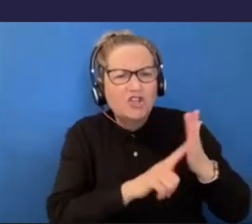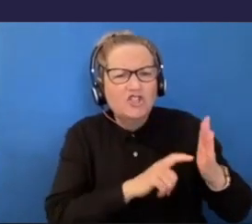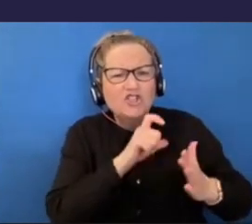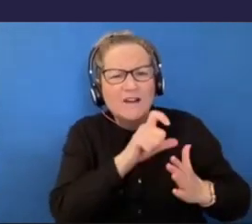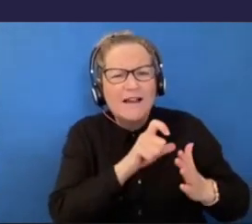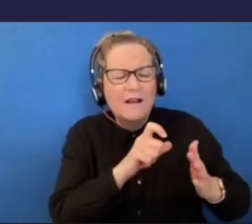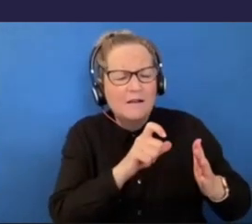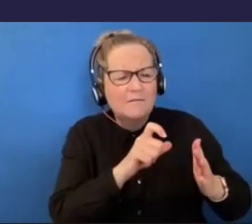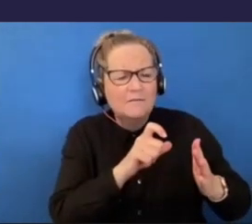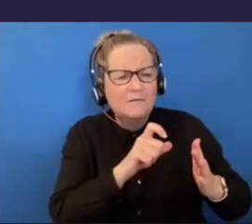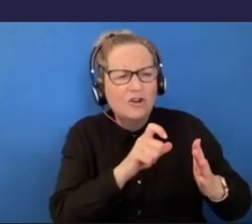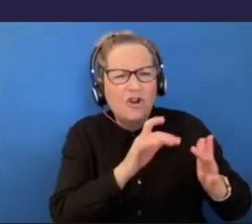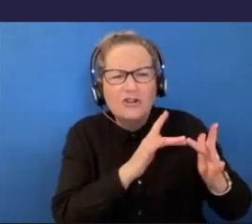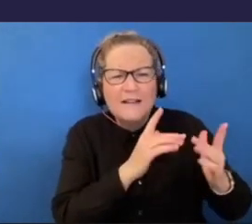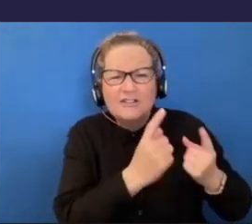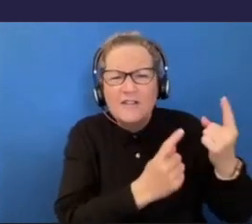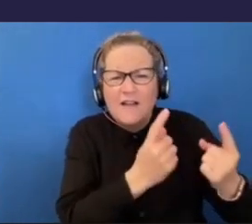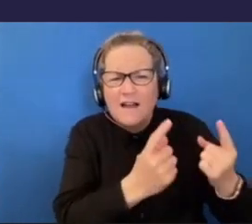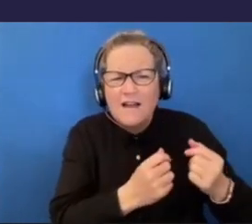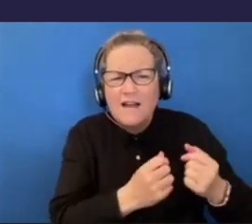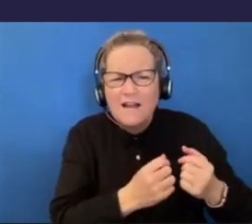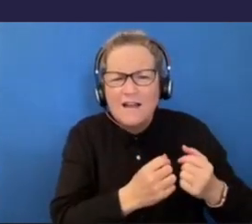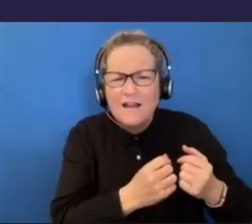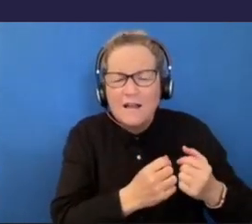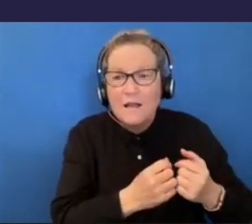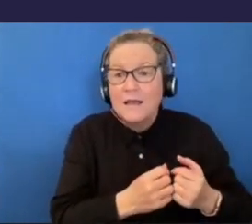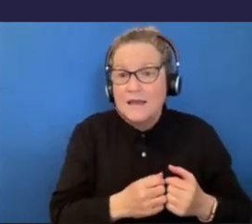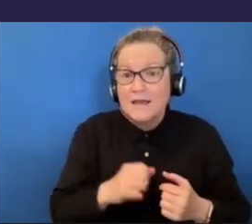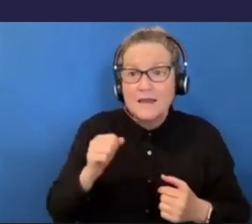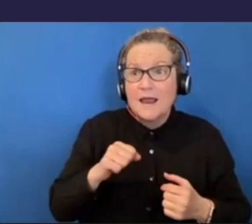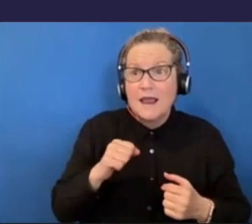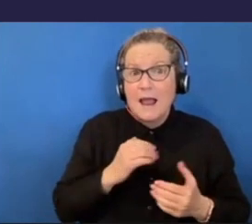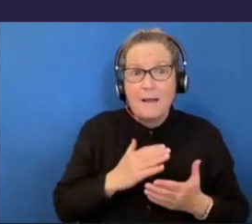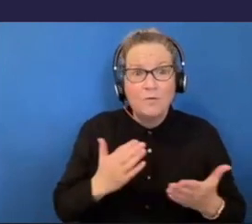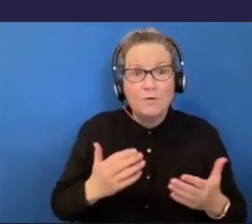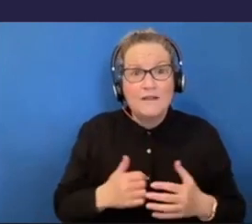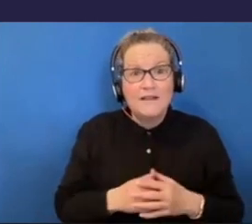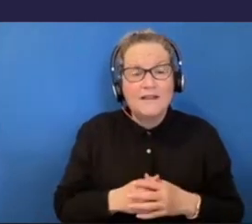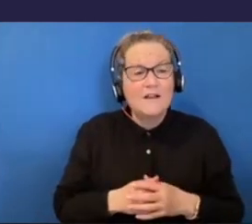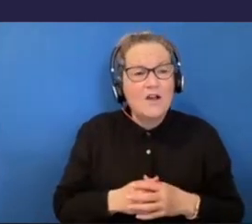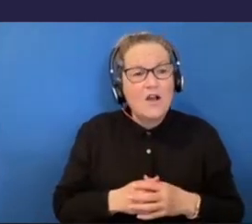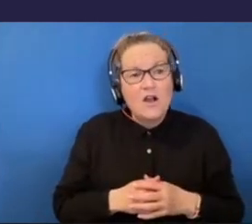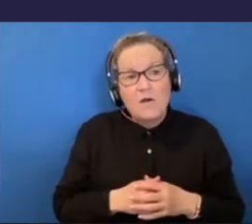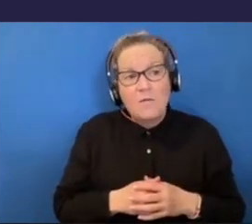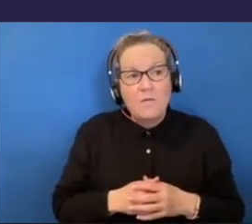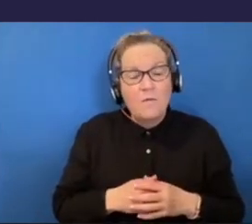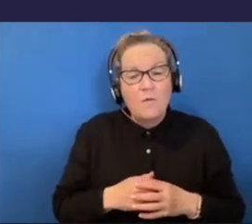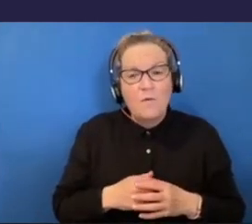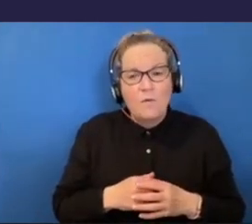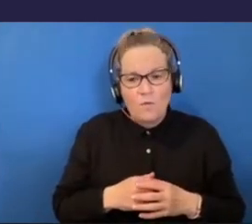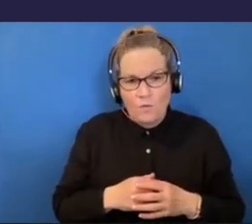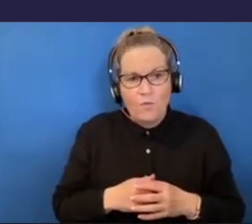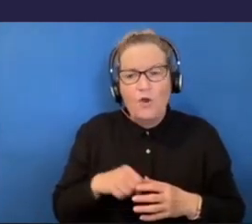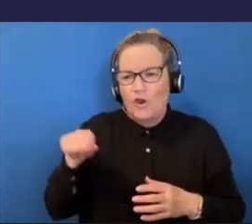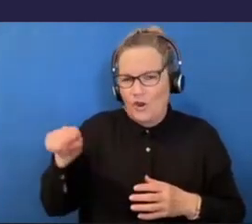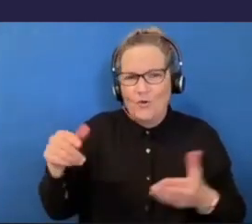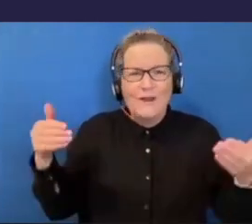with each other? Yeah, absolutely. So, well, we were actually introduced by Lucy,